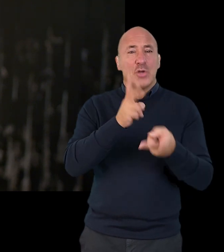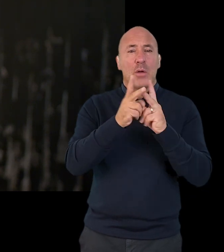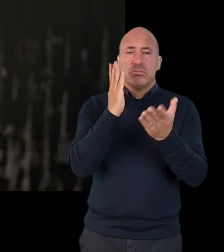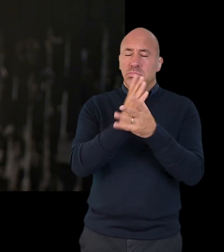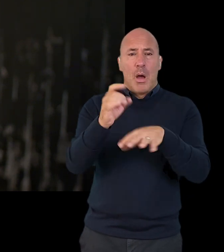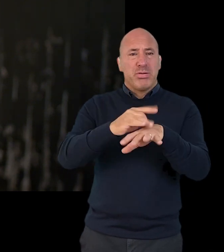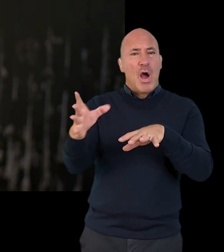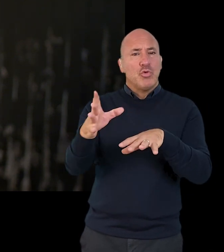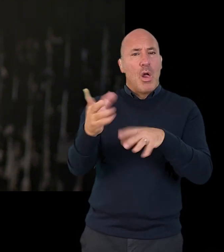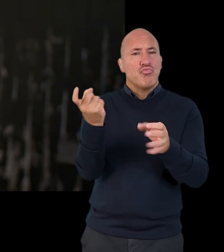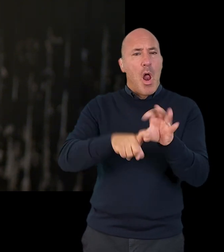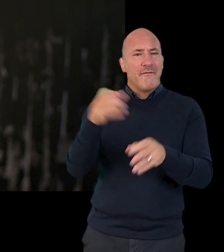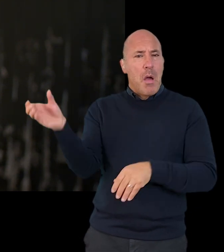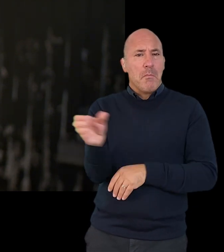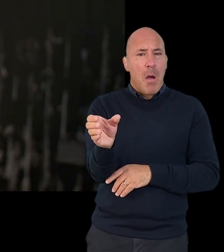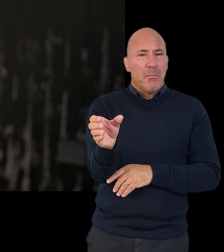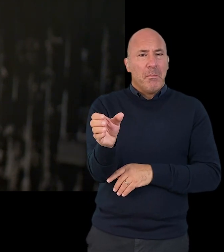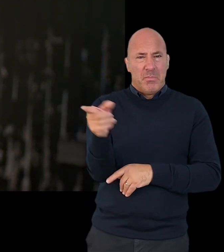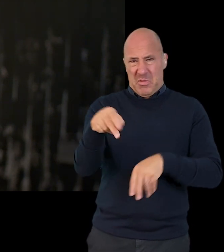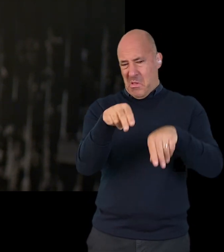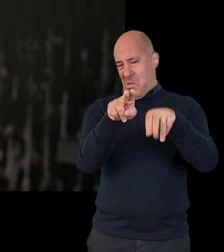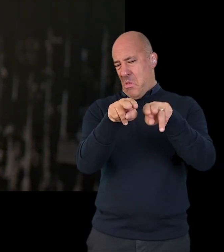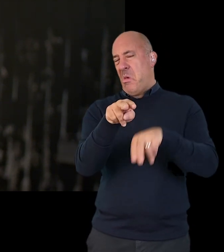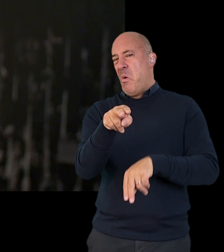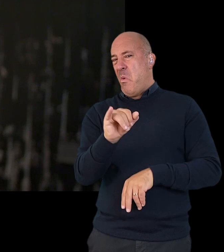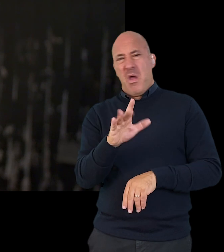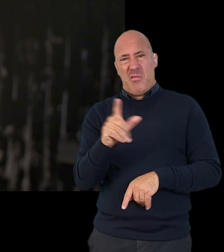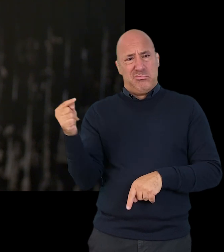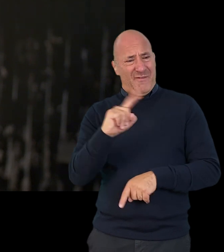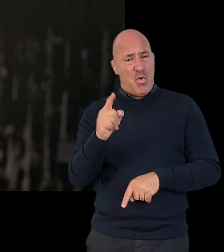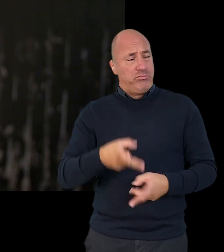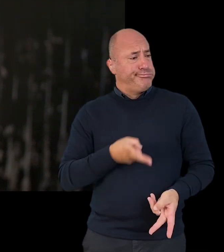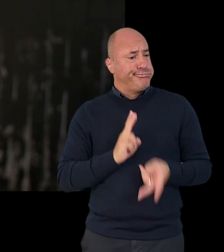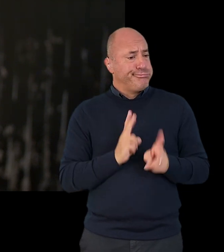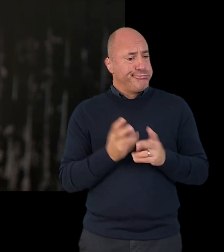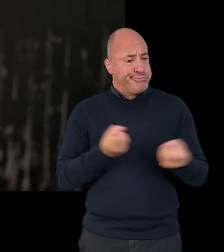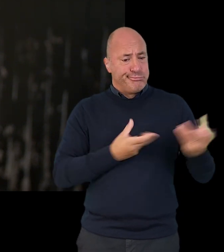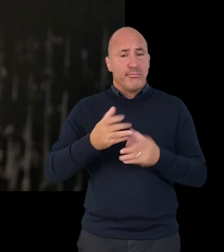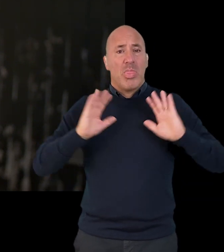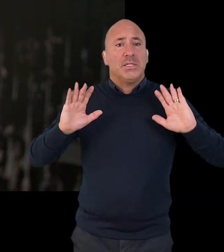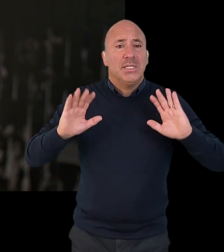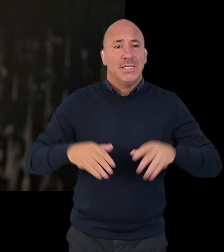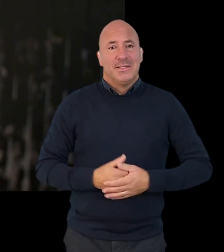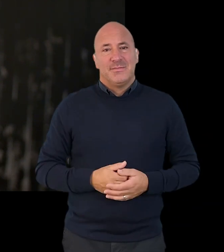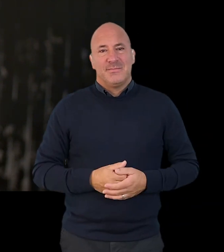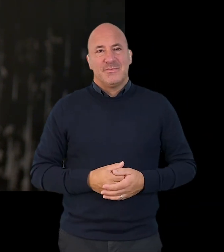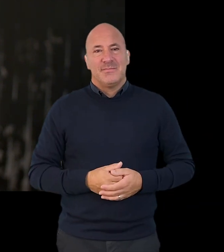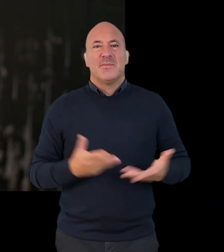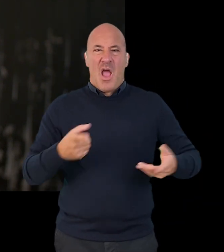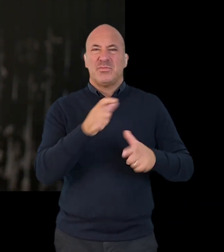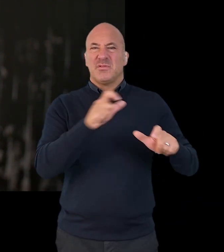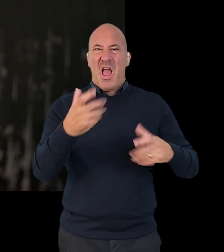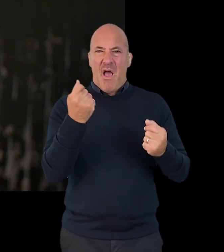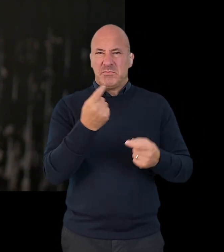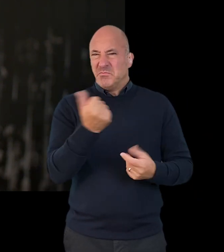because usually interpreters they are professional persons and they're not there to judge you but they're just there to translate for you. However, if you